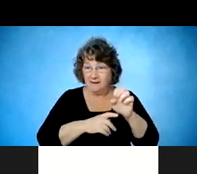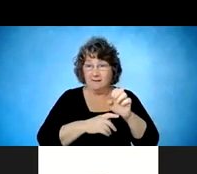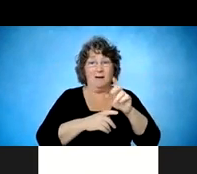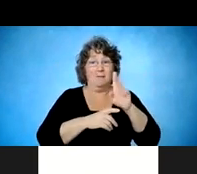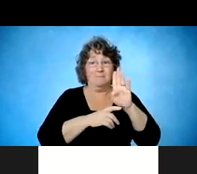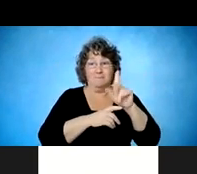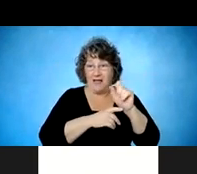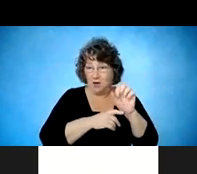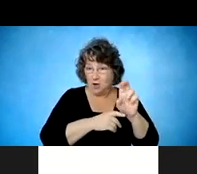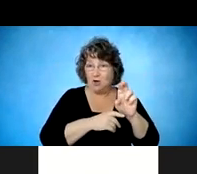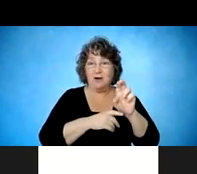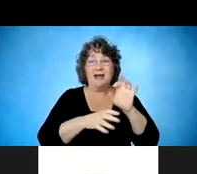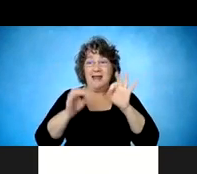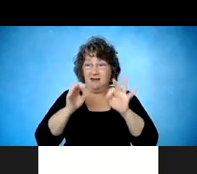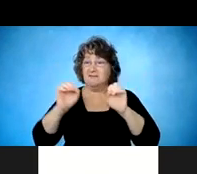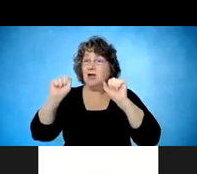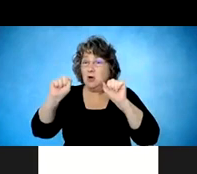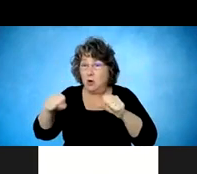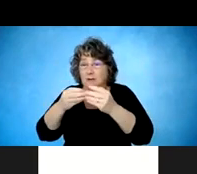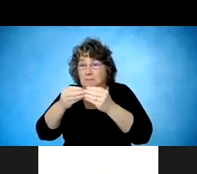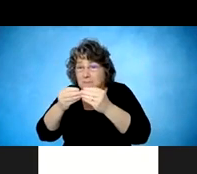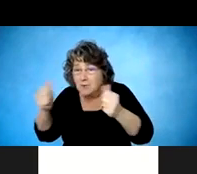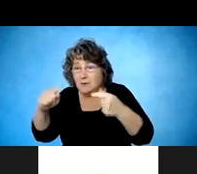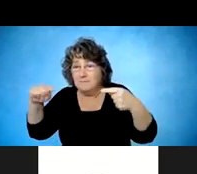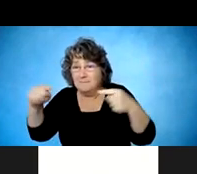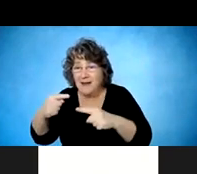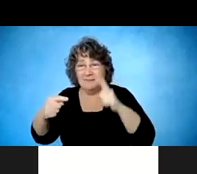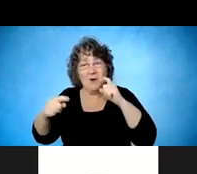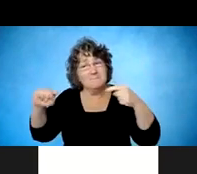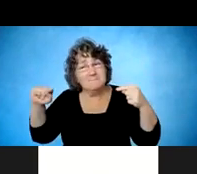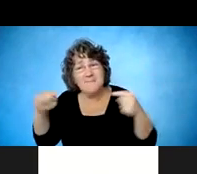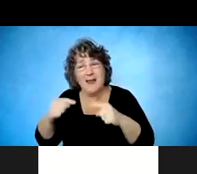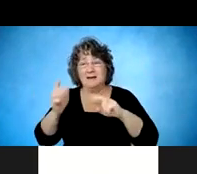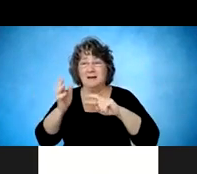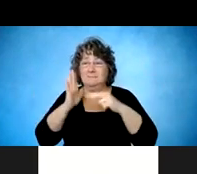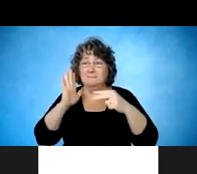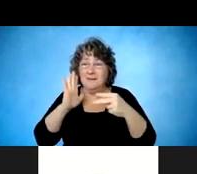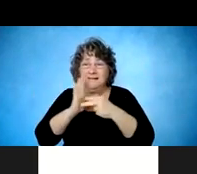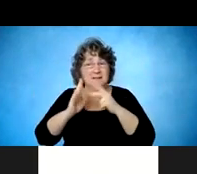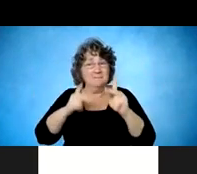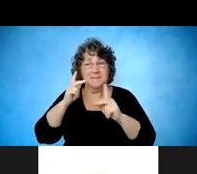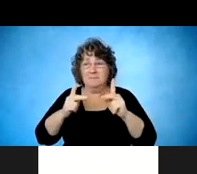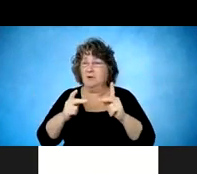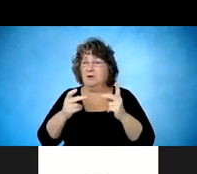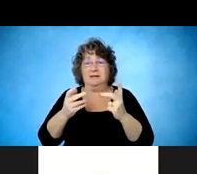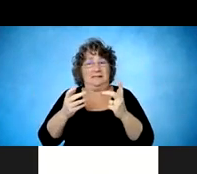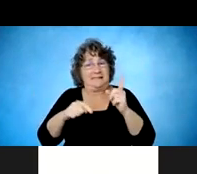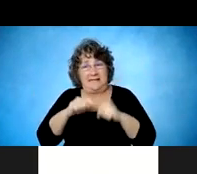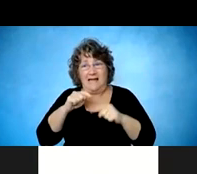And that causes the unwillingness or inability to move forward in their lives.